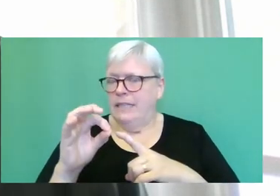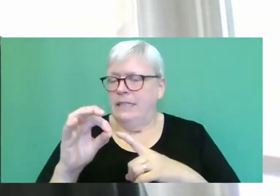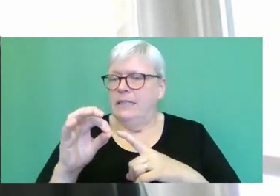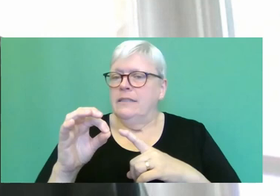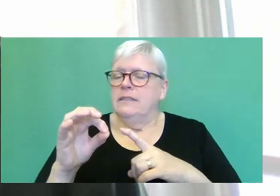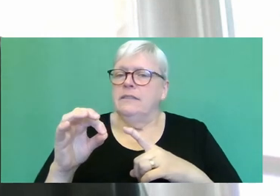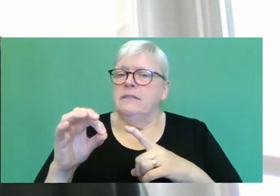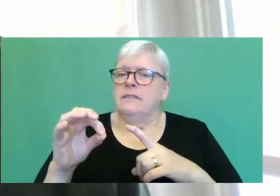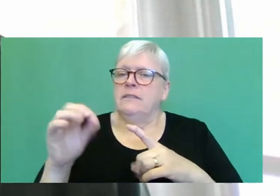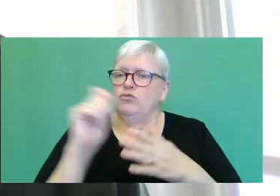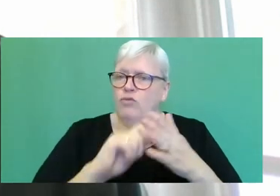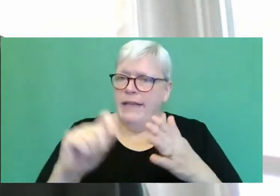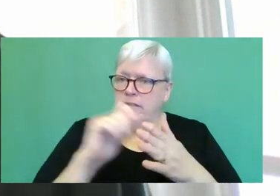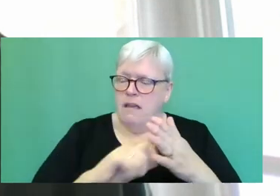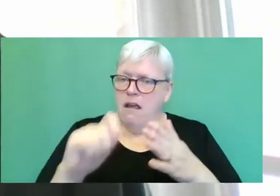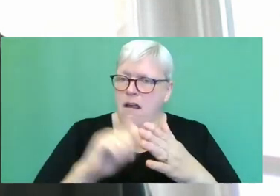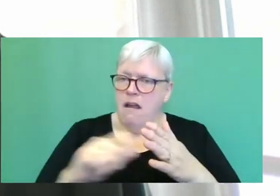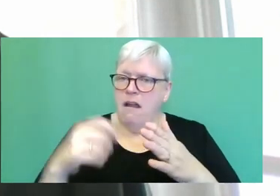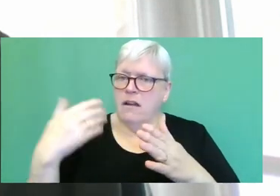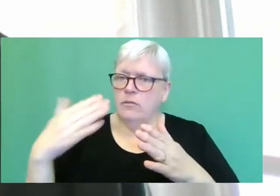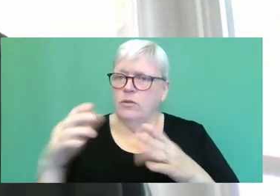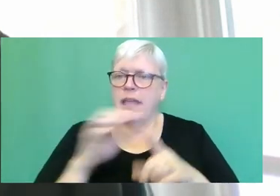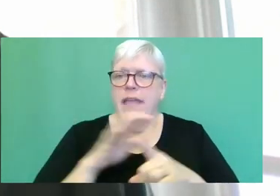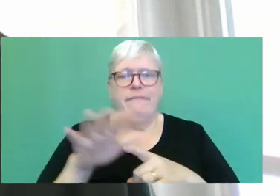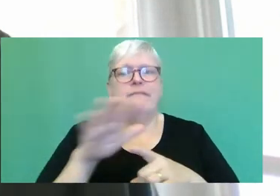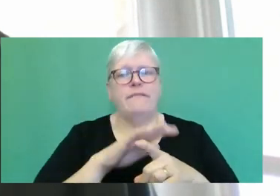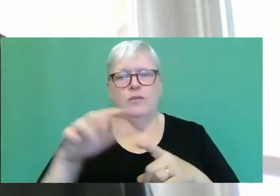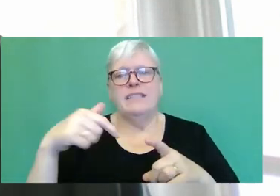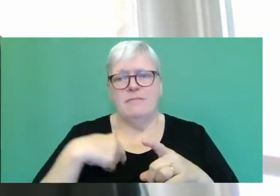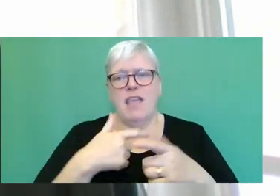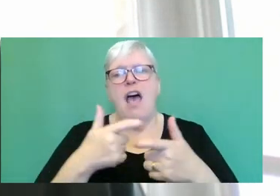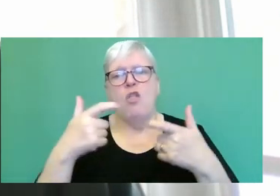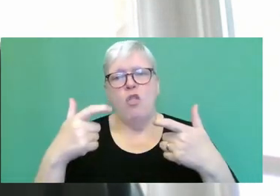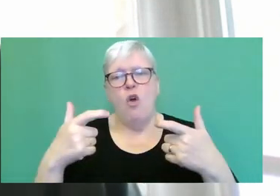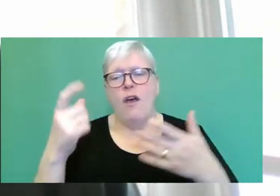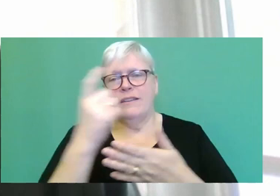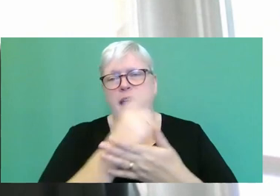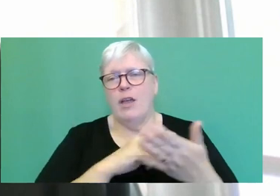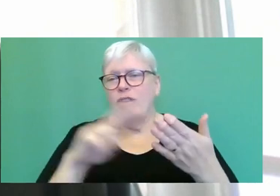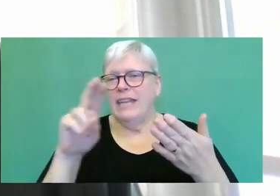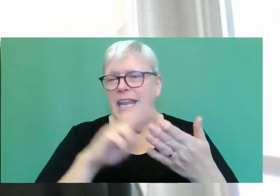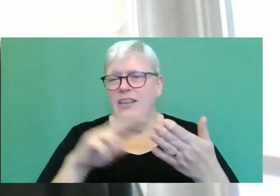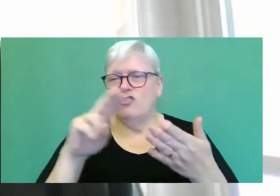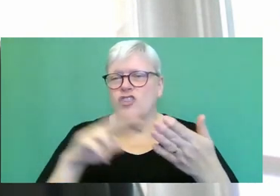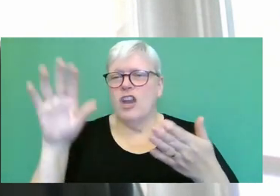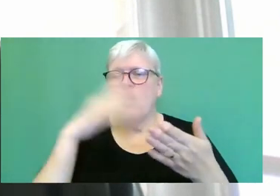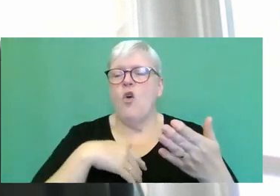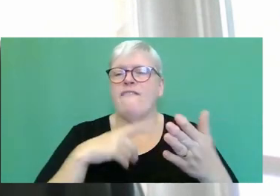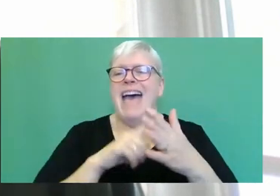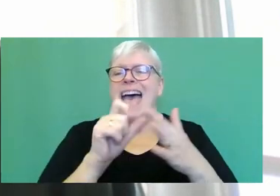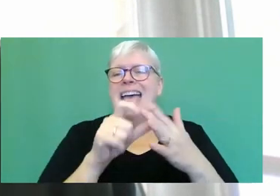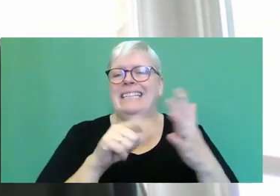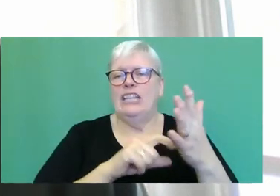writer who influenced me a lot about the nature of addiction. He's called Gabor Maté. And,